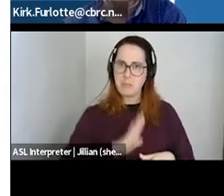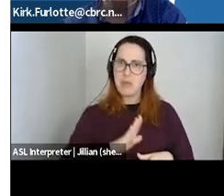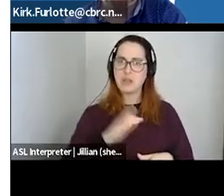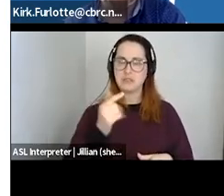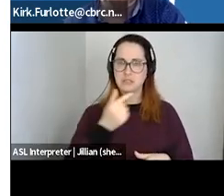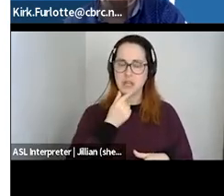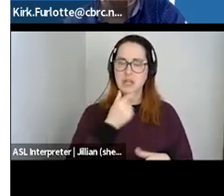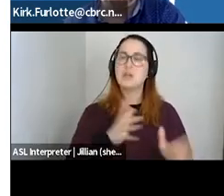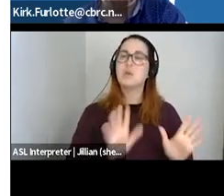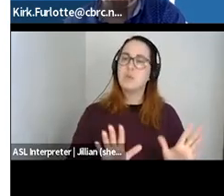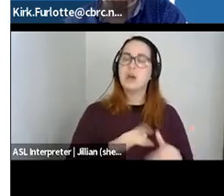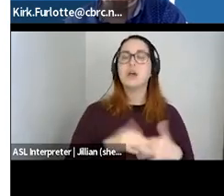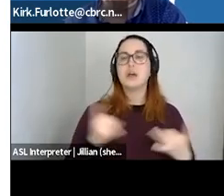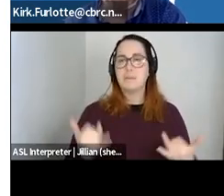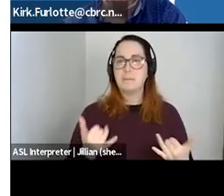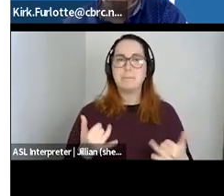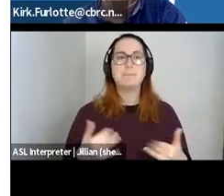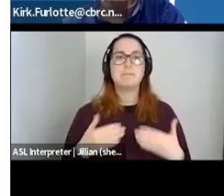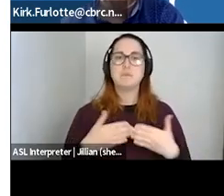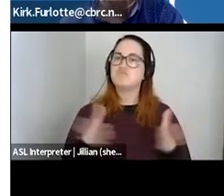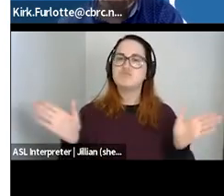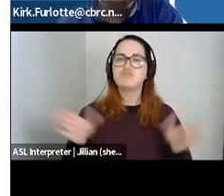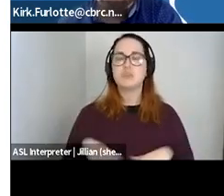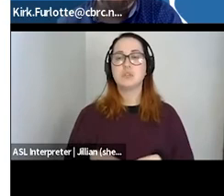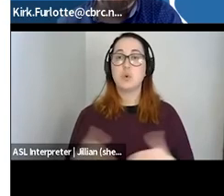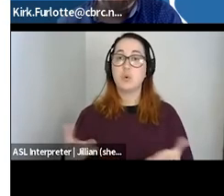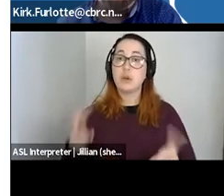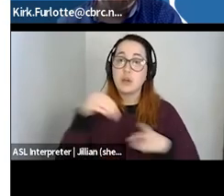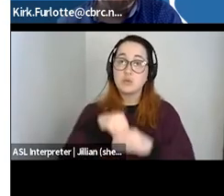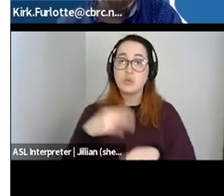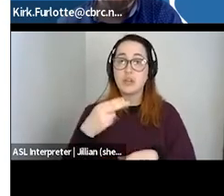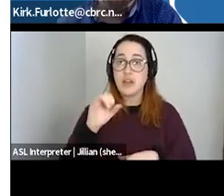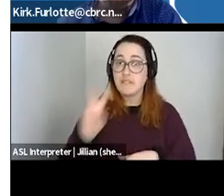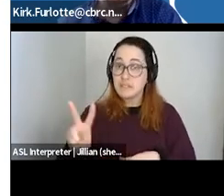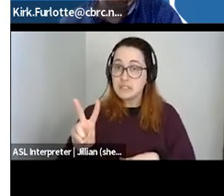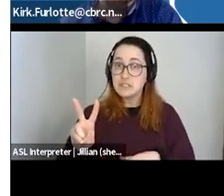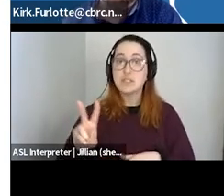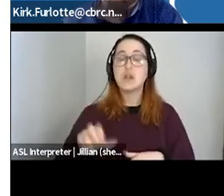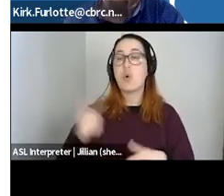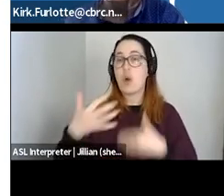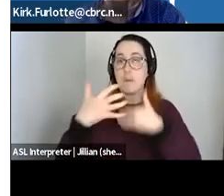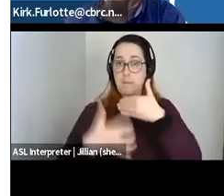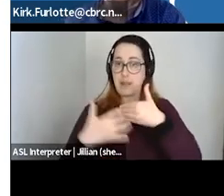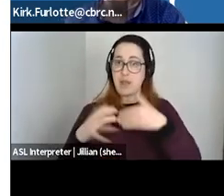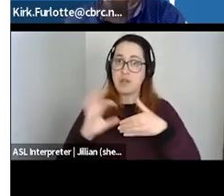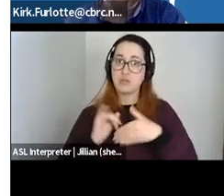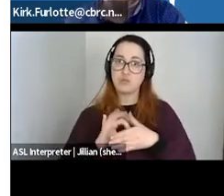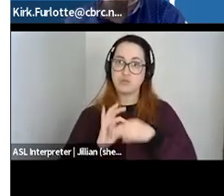of our funding has focused on the prevention of HIV and sexually transmitted and blood-borne infections, which has shaped a lot of our work.